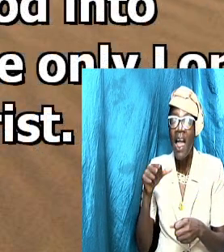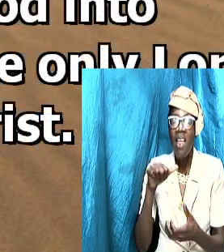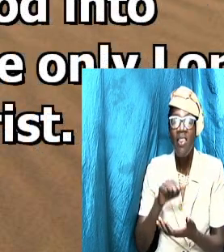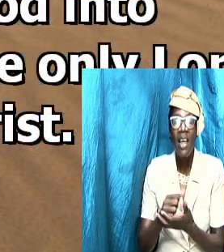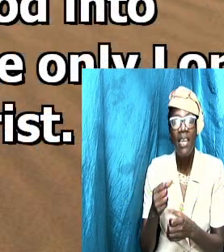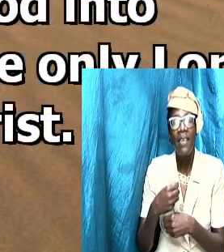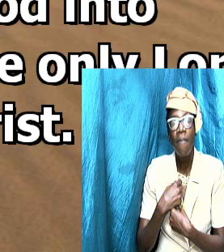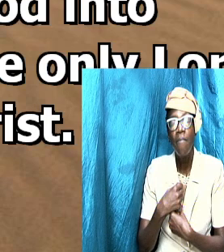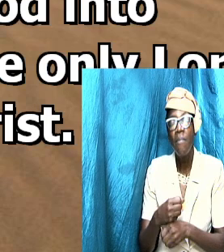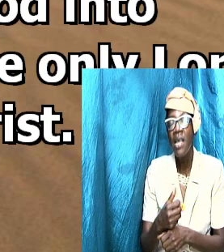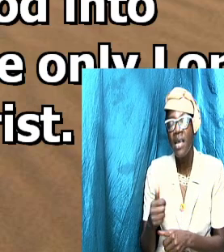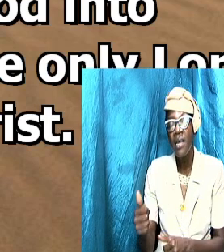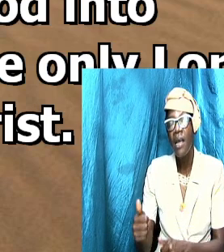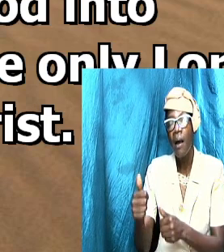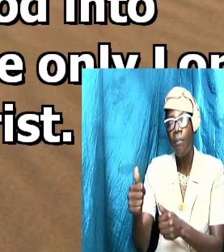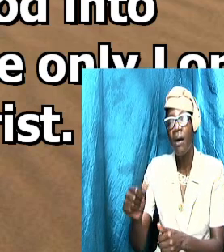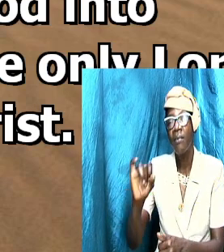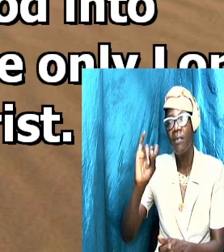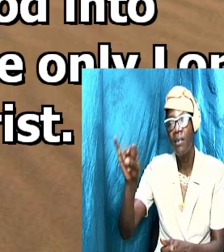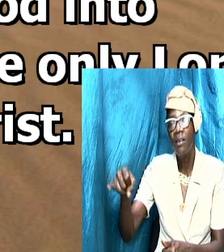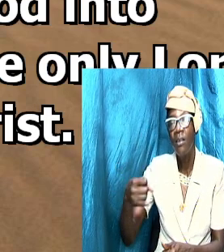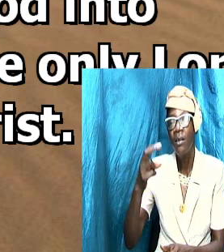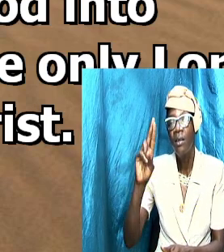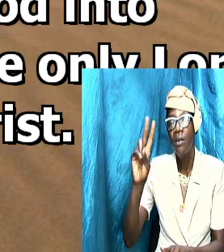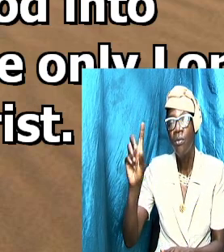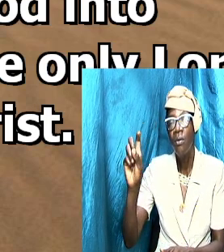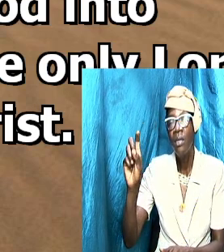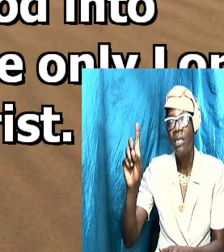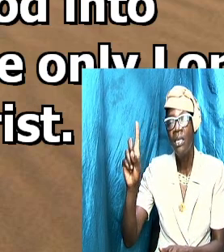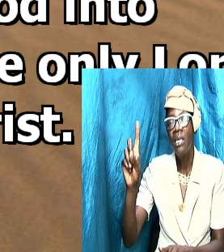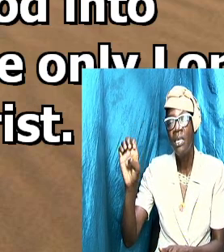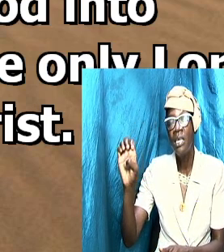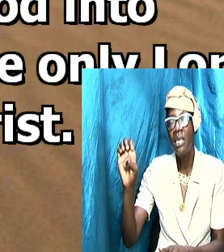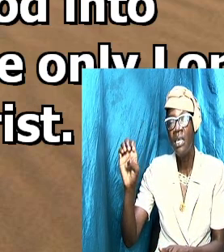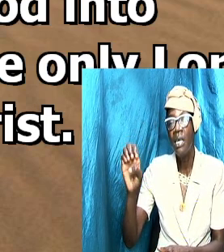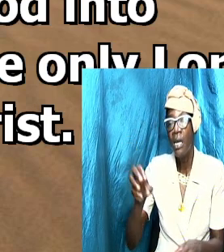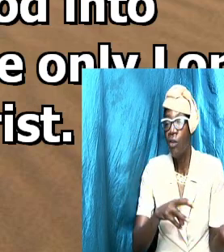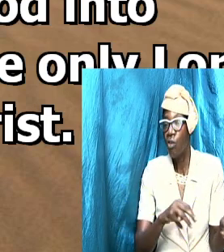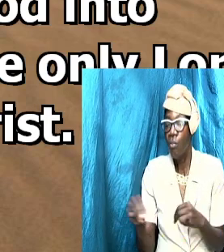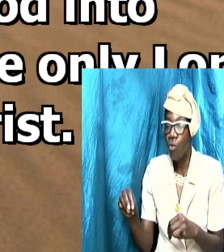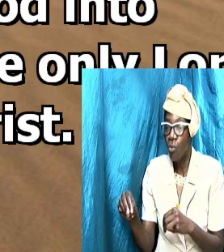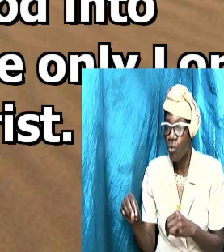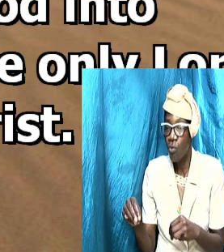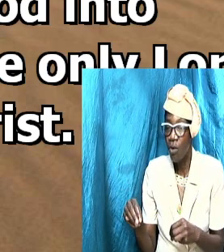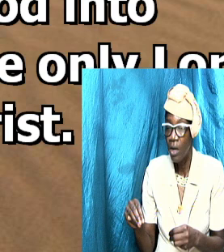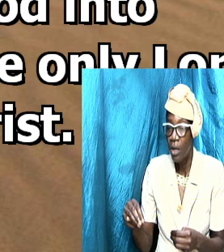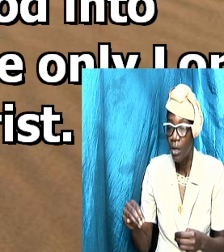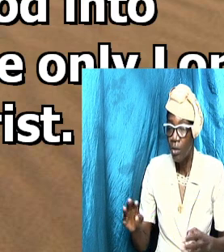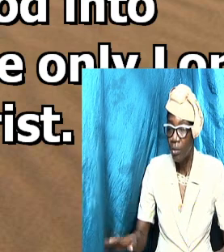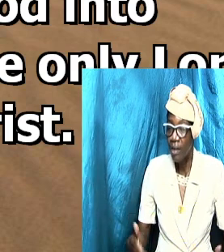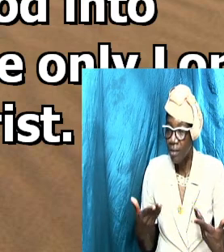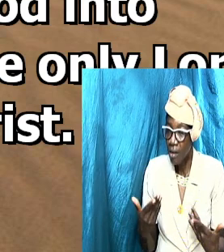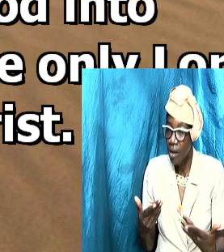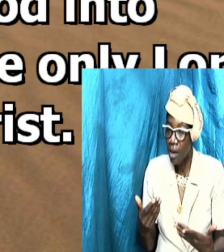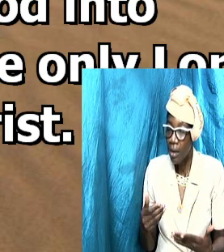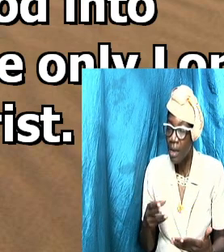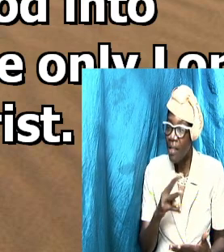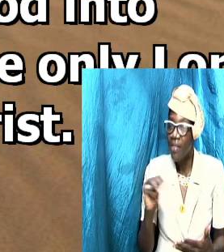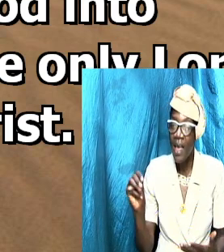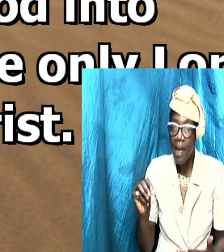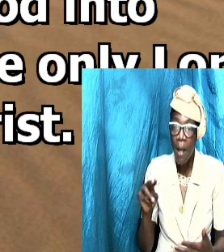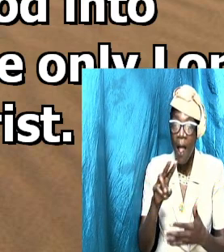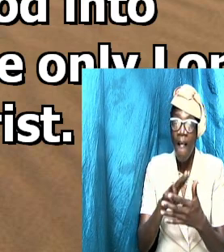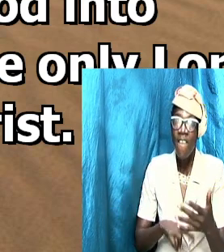the apostle Jude to now move to exhort them to contend for the faith verse 4 tells us